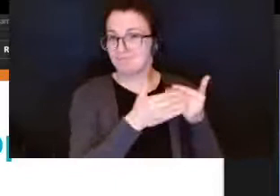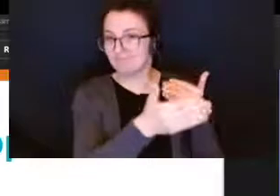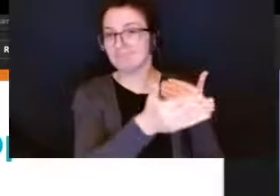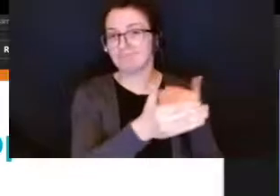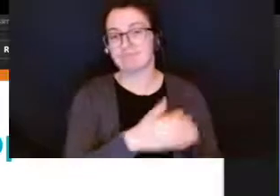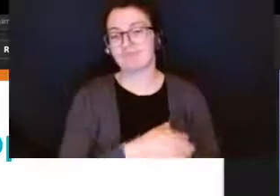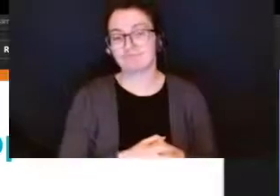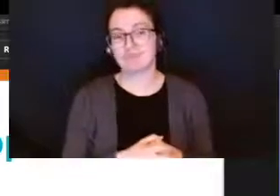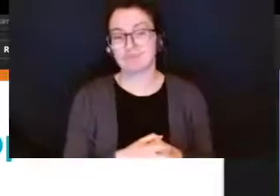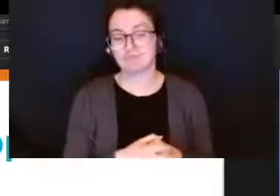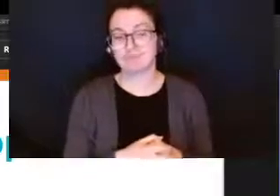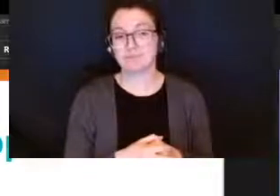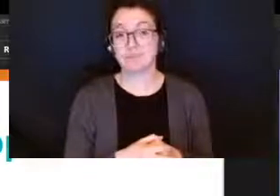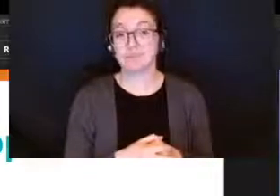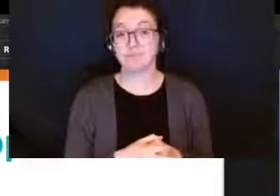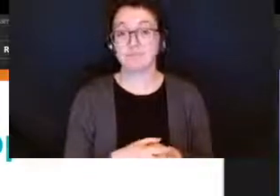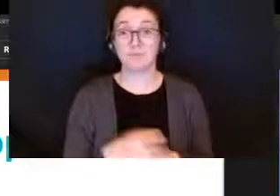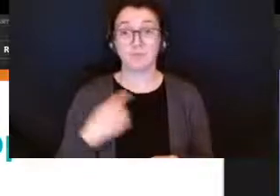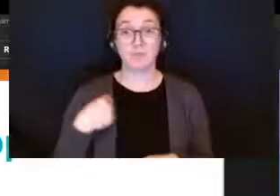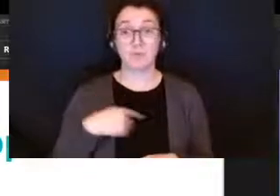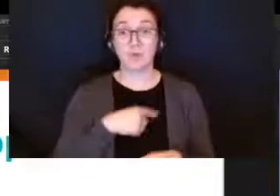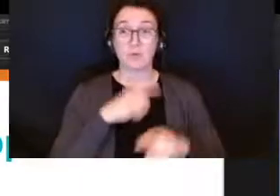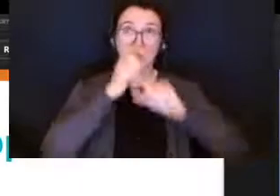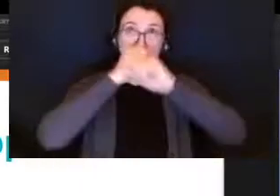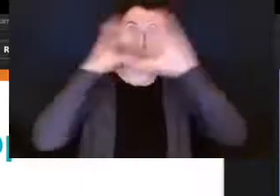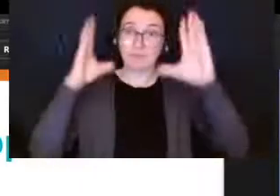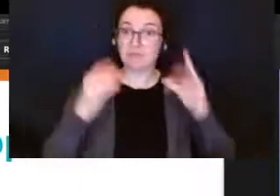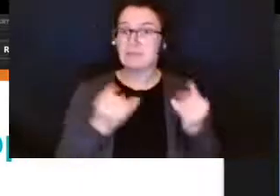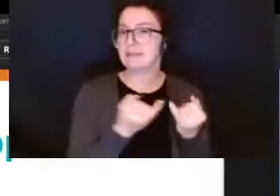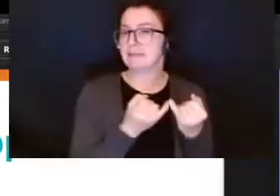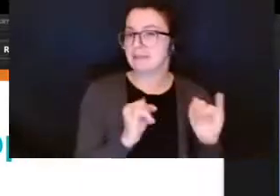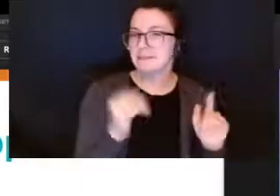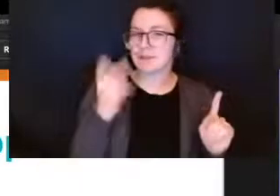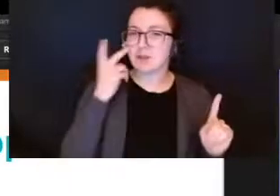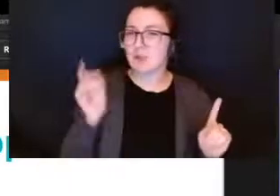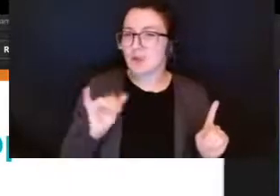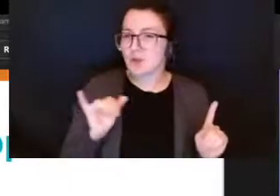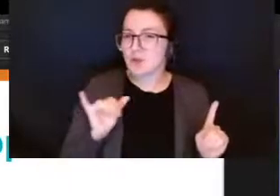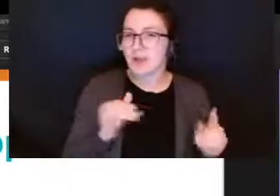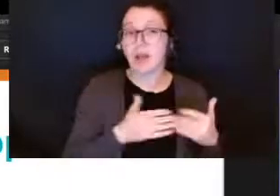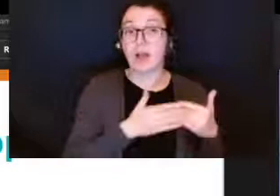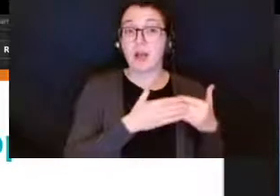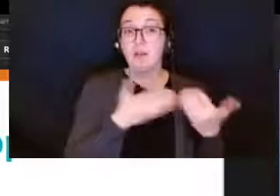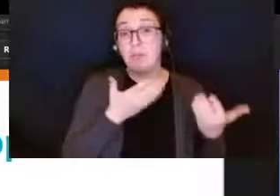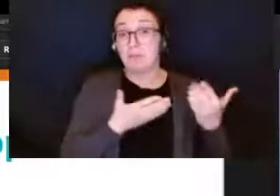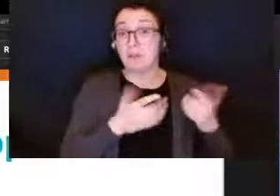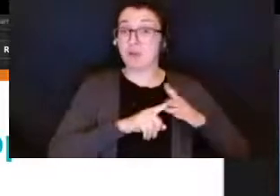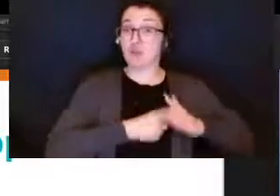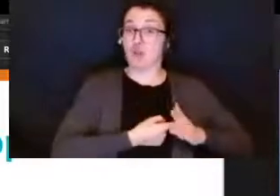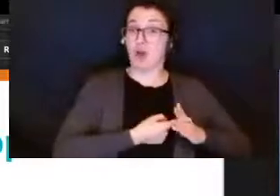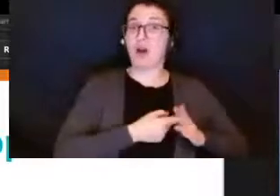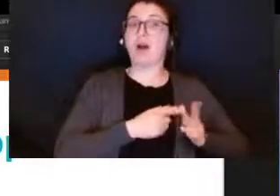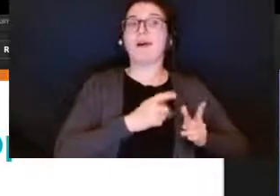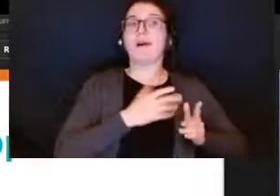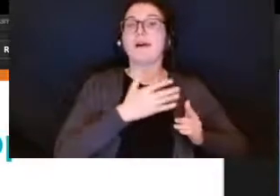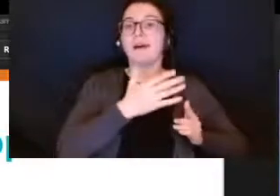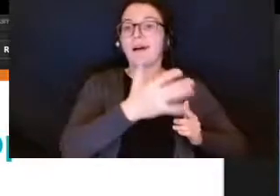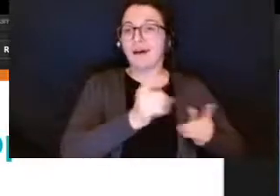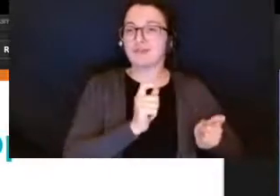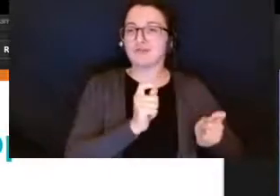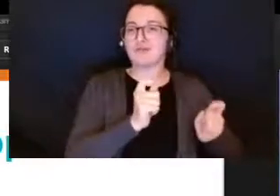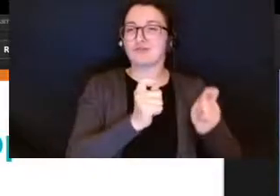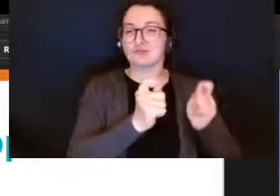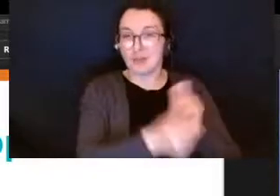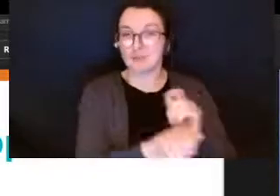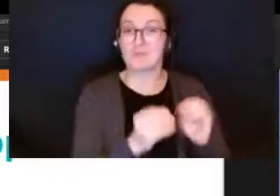and our hope is that what independence looks like as students enter school changes over time and will look different as they